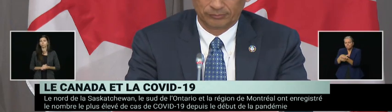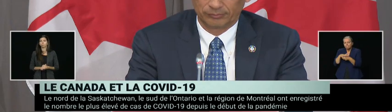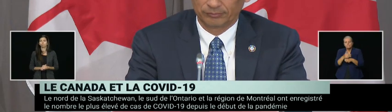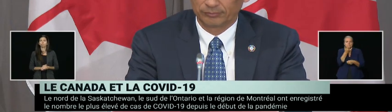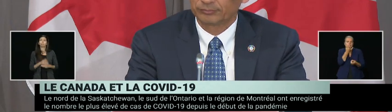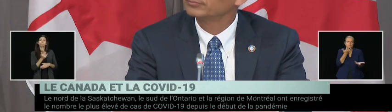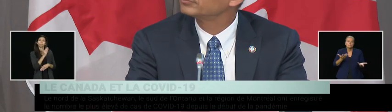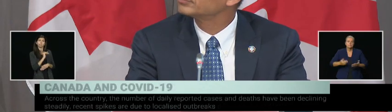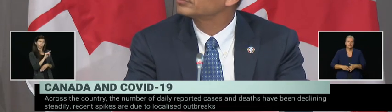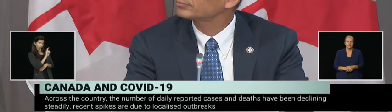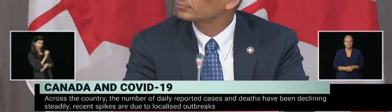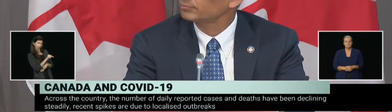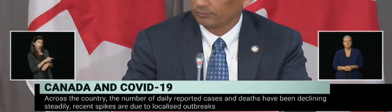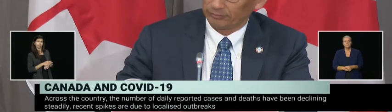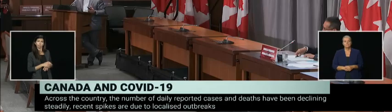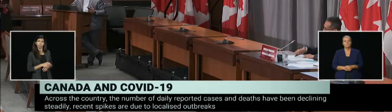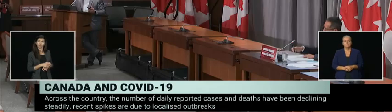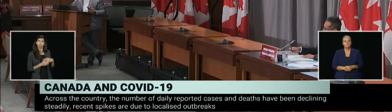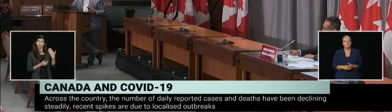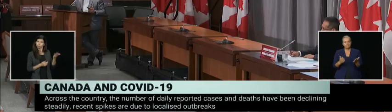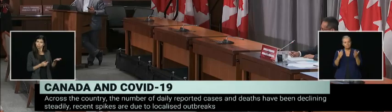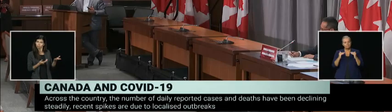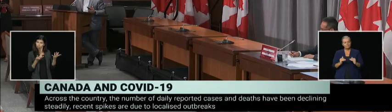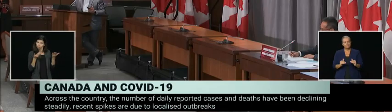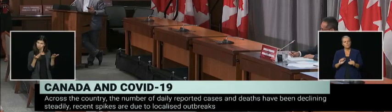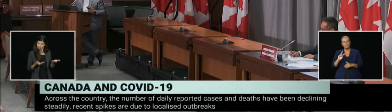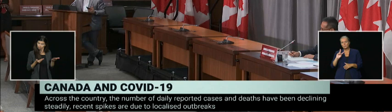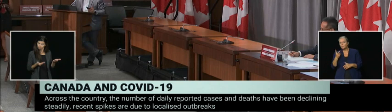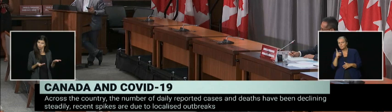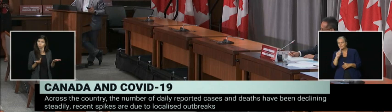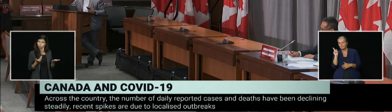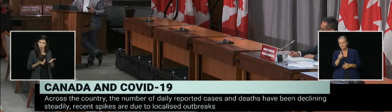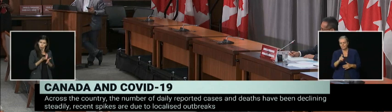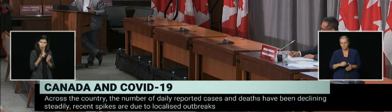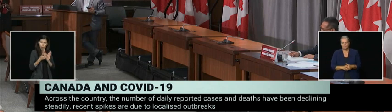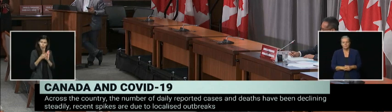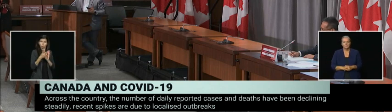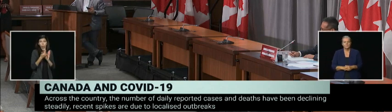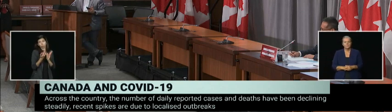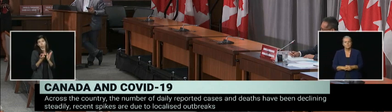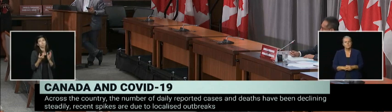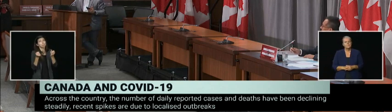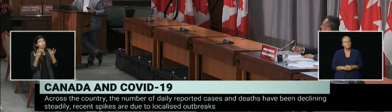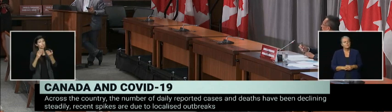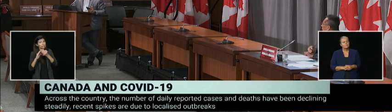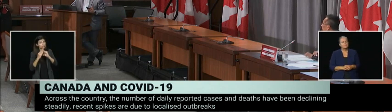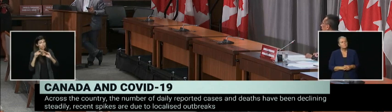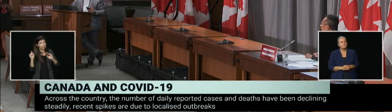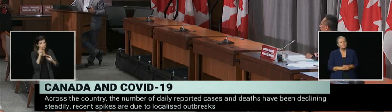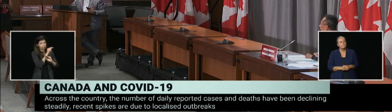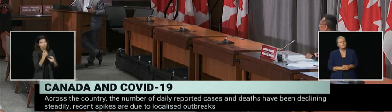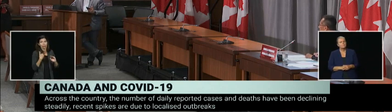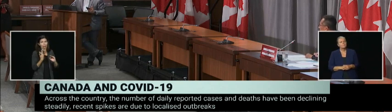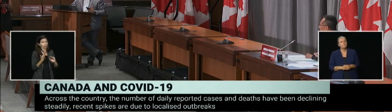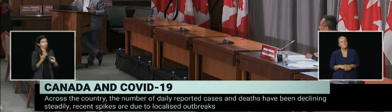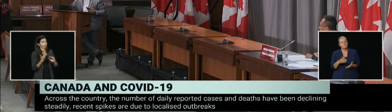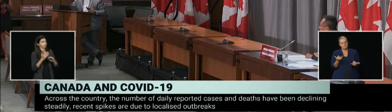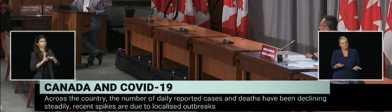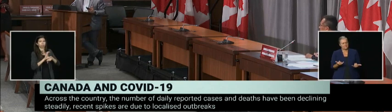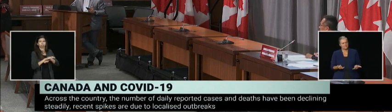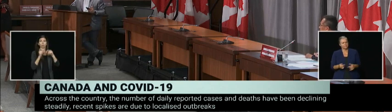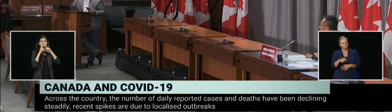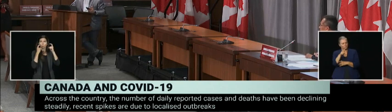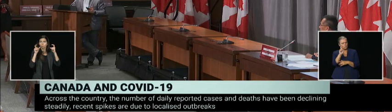have mandatory mask requirements going in place in a number of cities. Ottawa is now one. I wonder if you could reflect on what